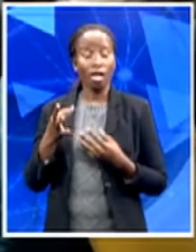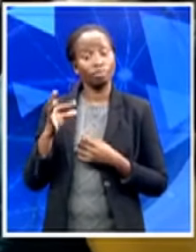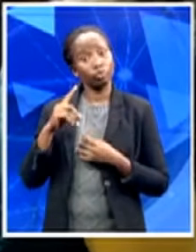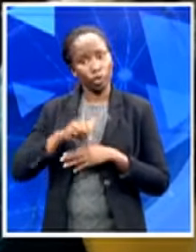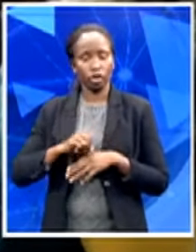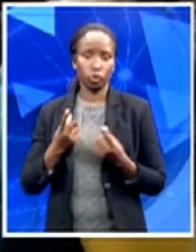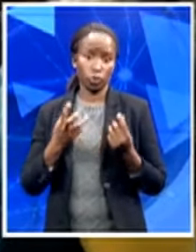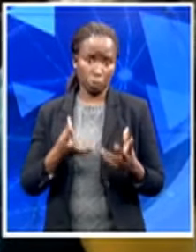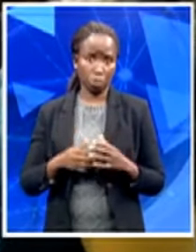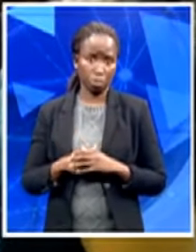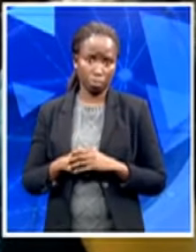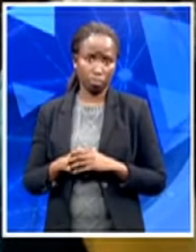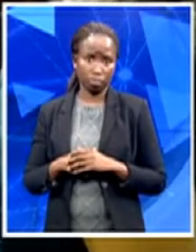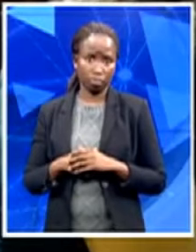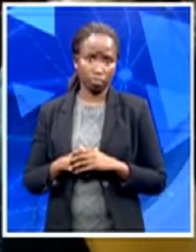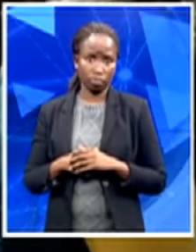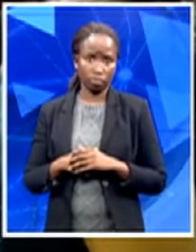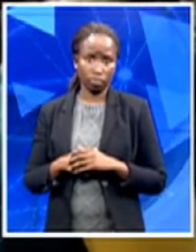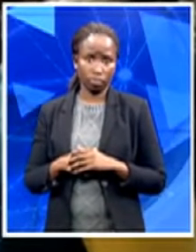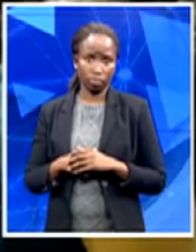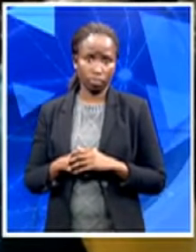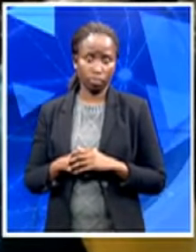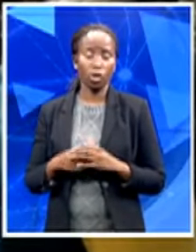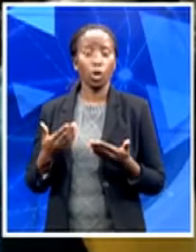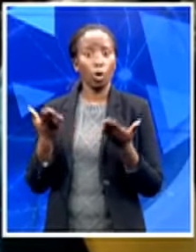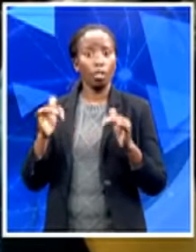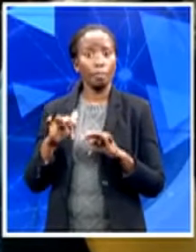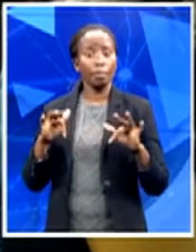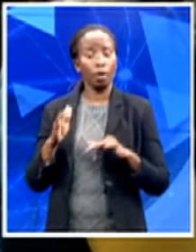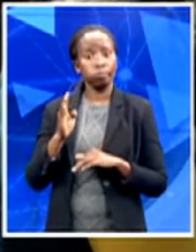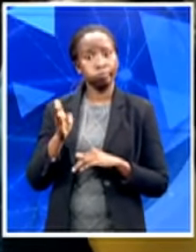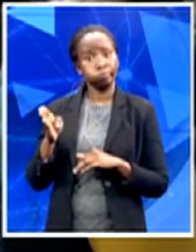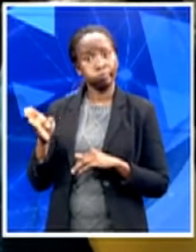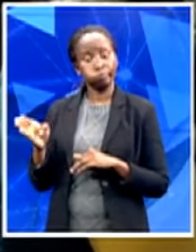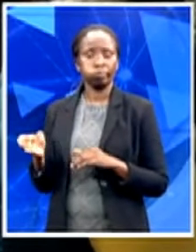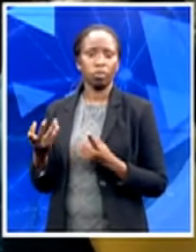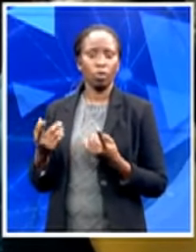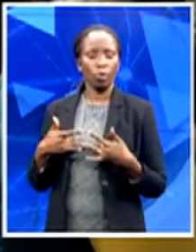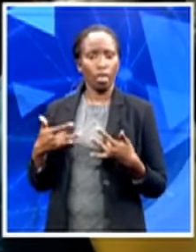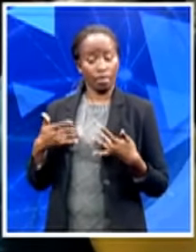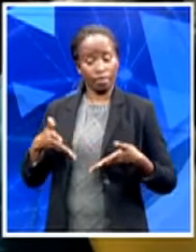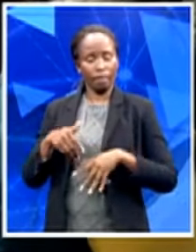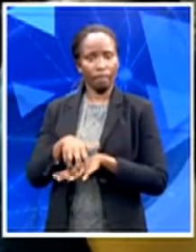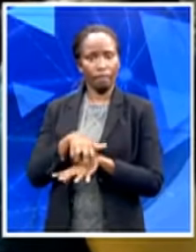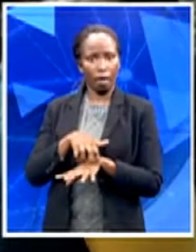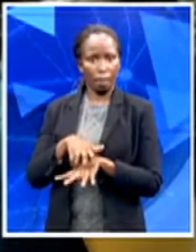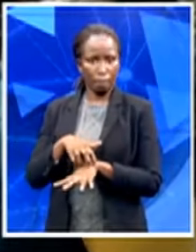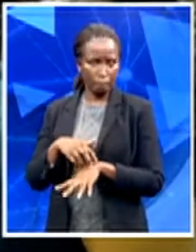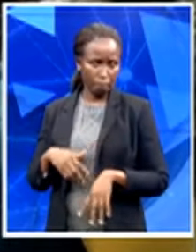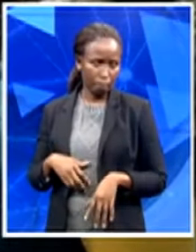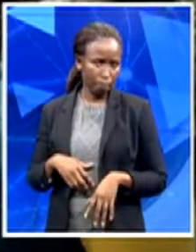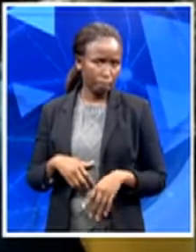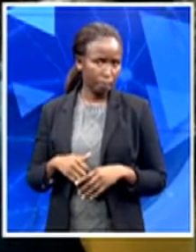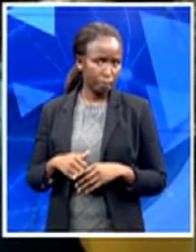all these people around here, green farms, pavings, we don't even get a job there.